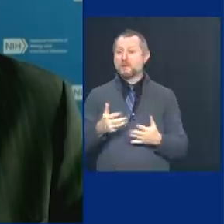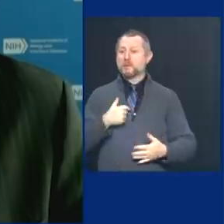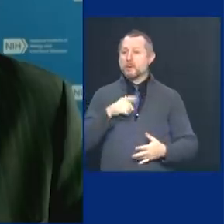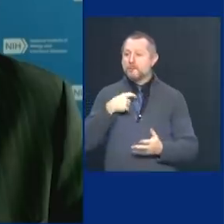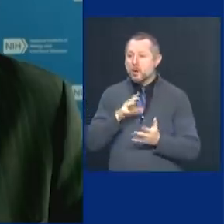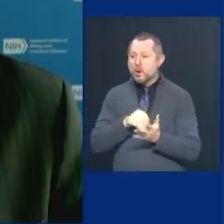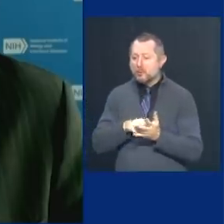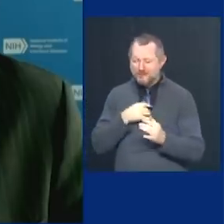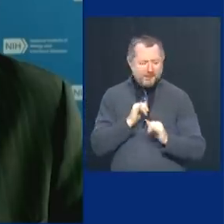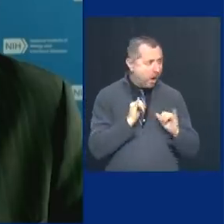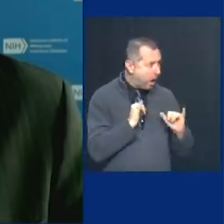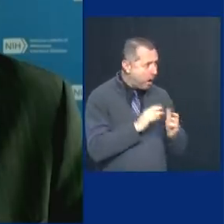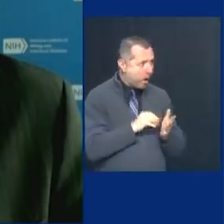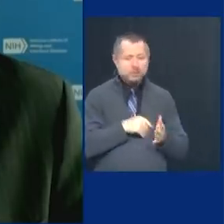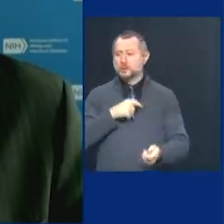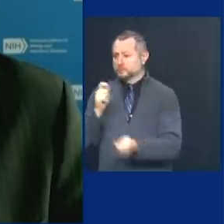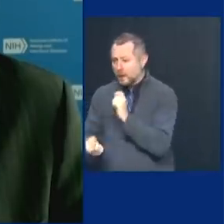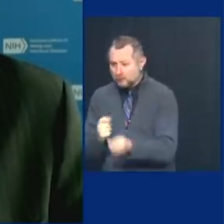situation, I'm going to change my opinion.